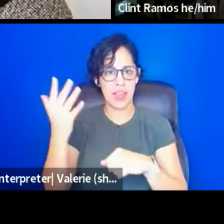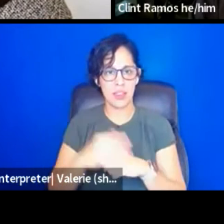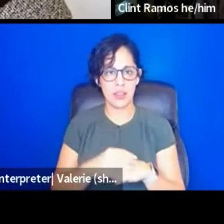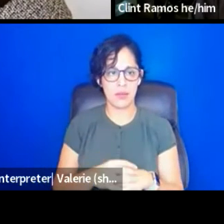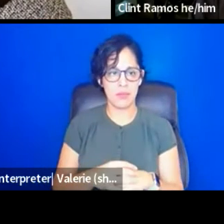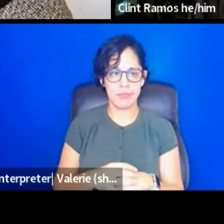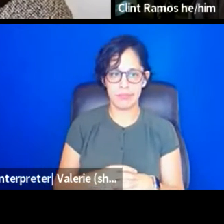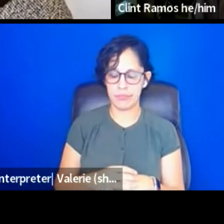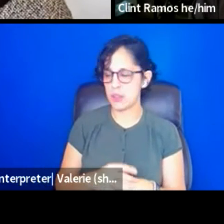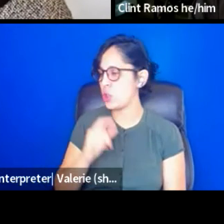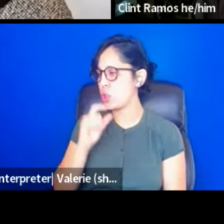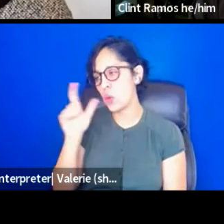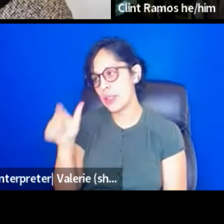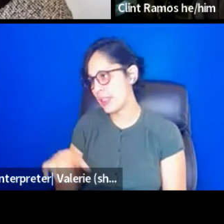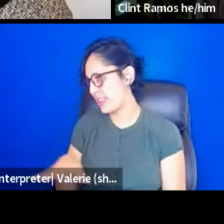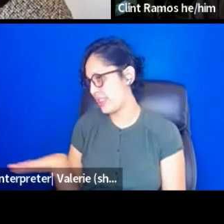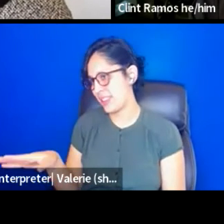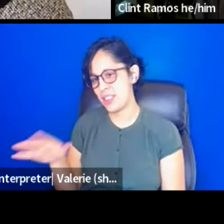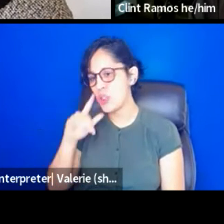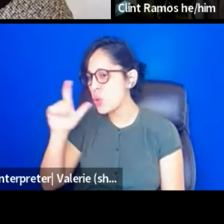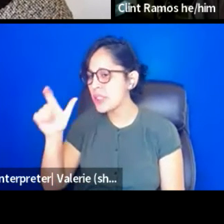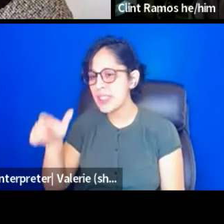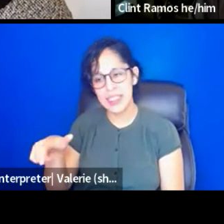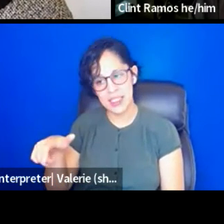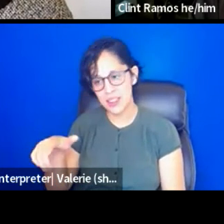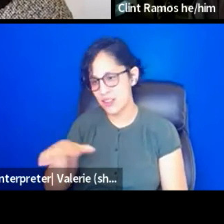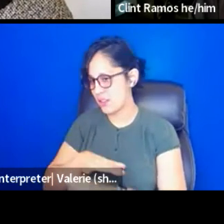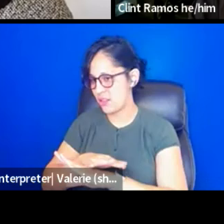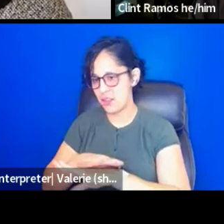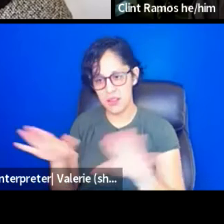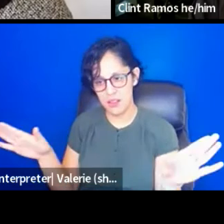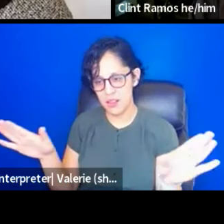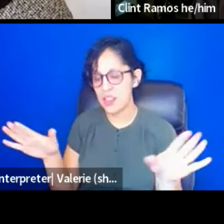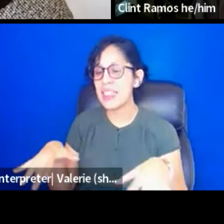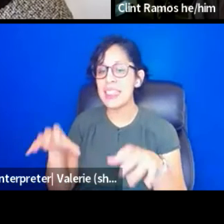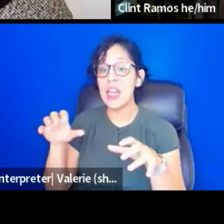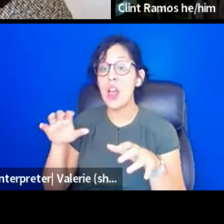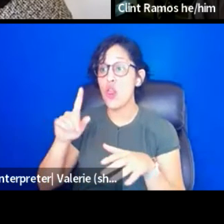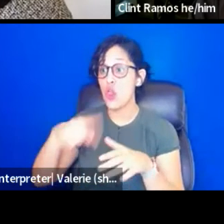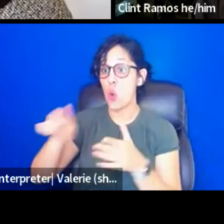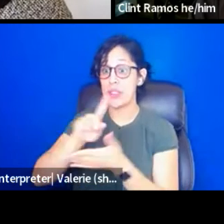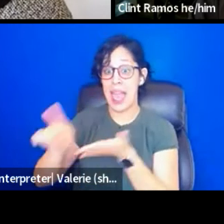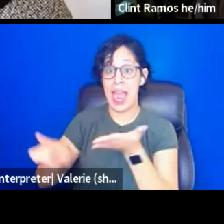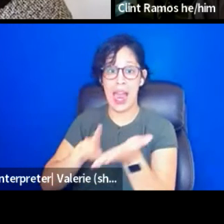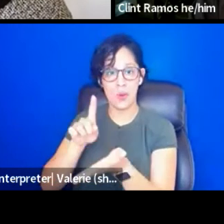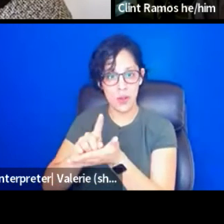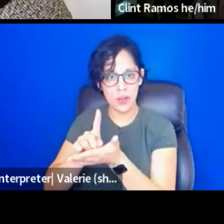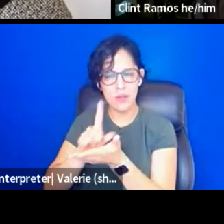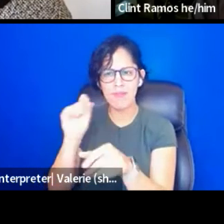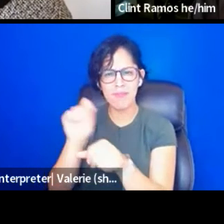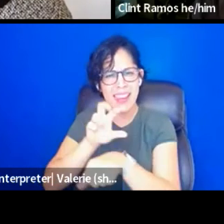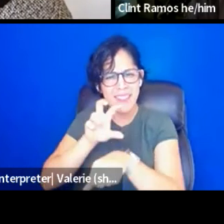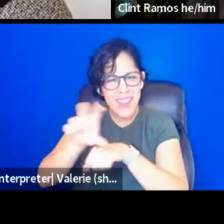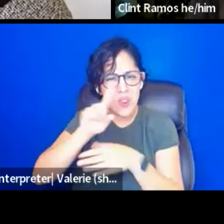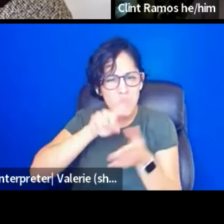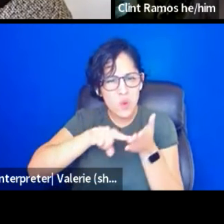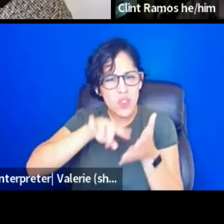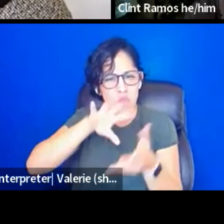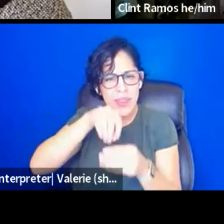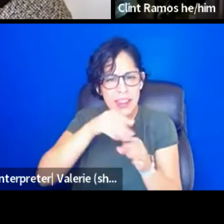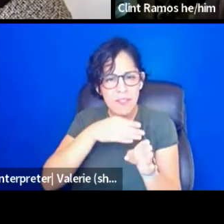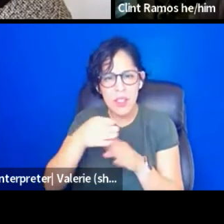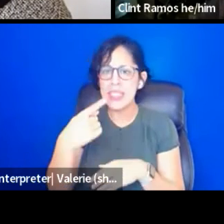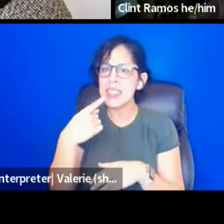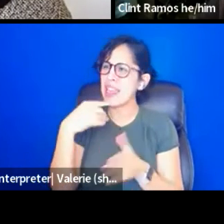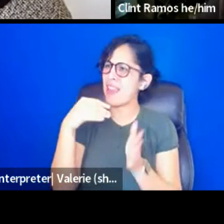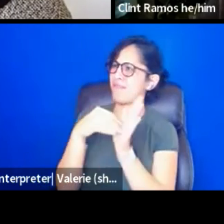don't need them. You don't need them. Take those hours and put research in the field and like say that they're on the